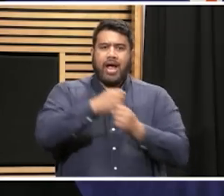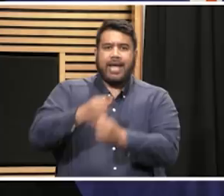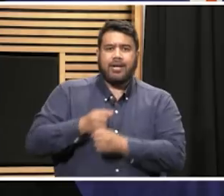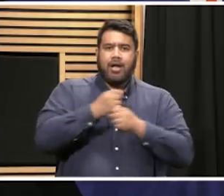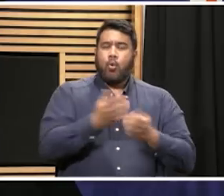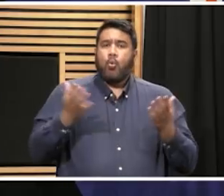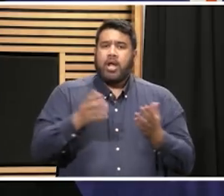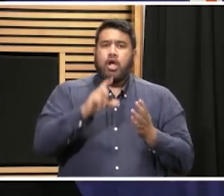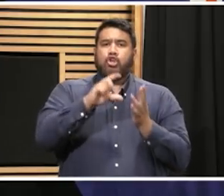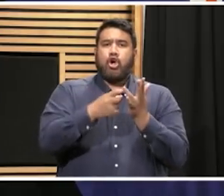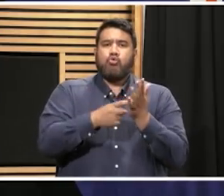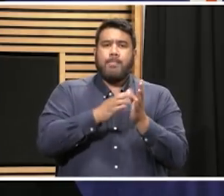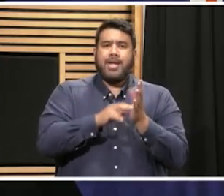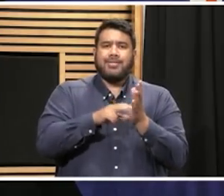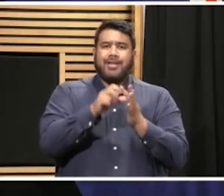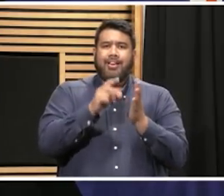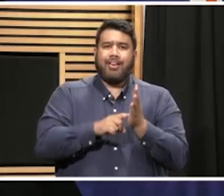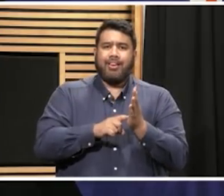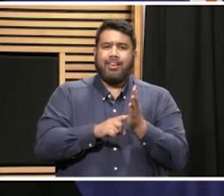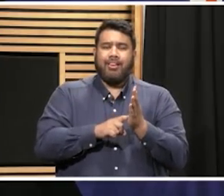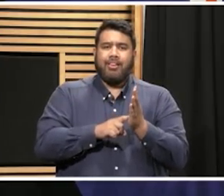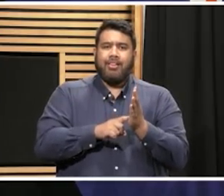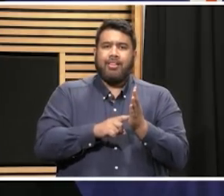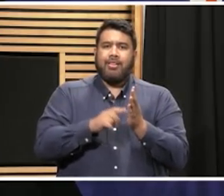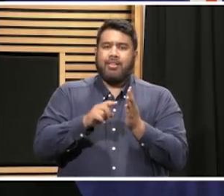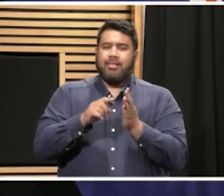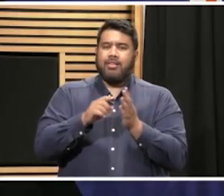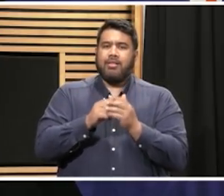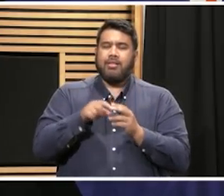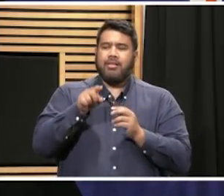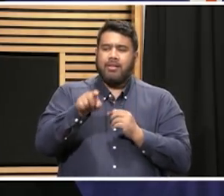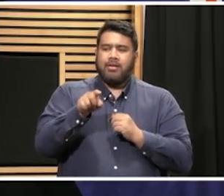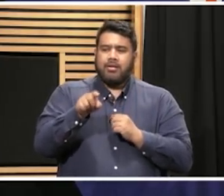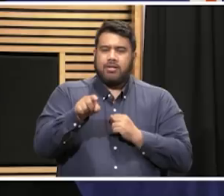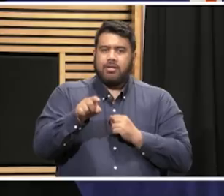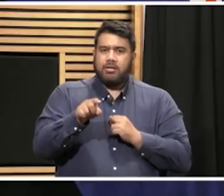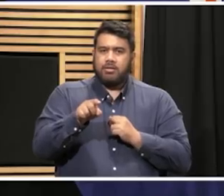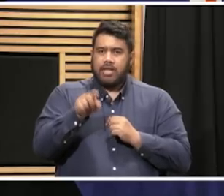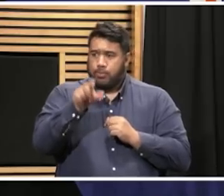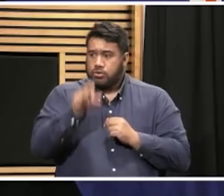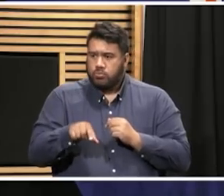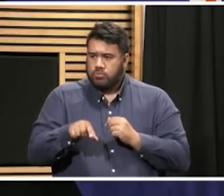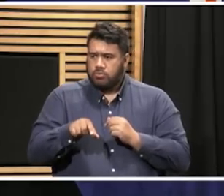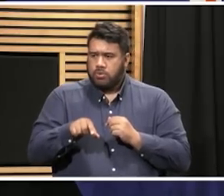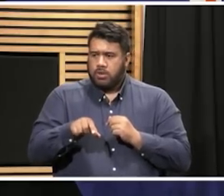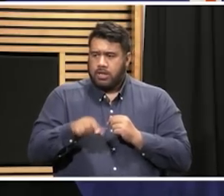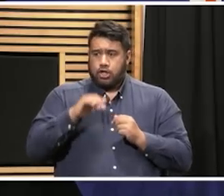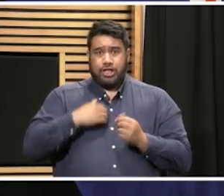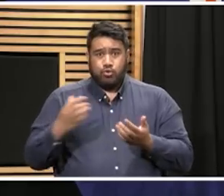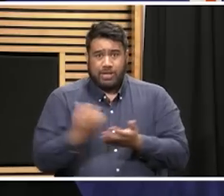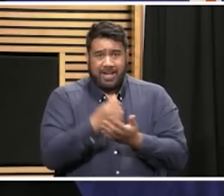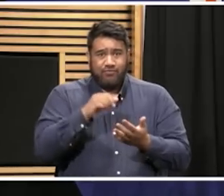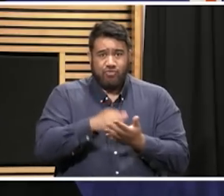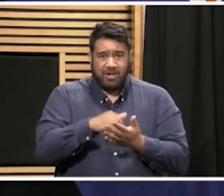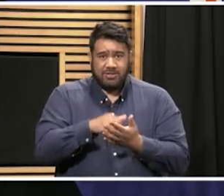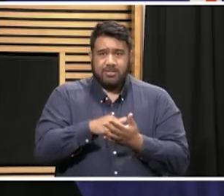report and again, it's not in line with the advice or the compliance advice that we've given. So it's